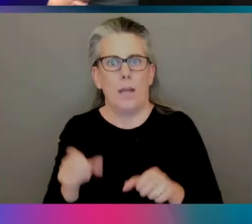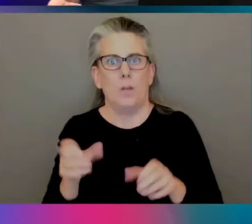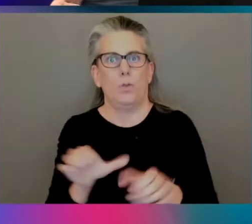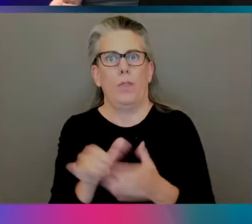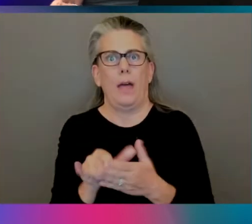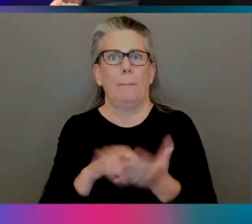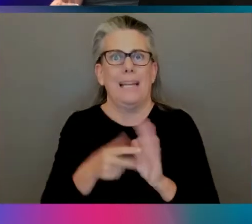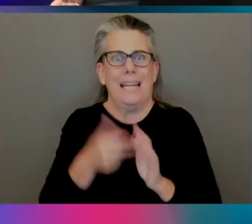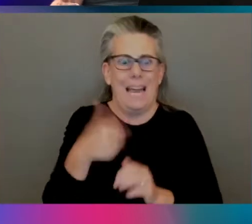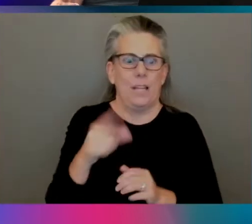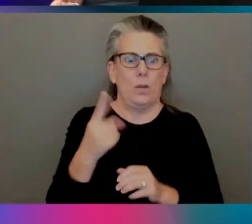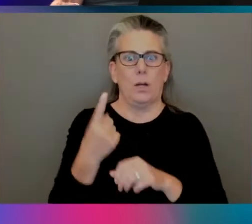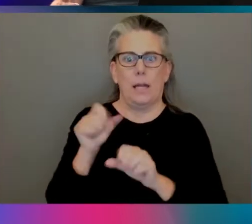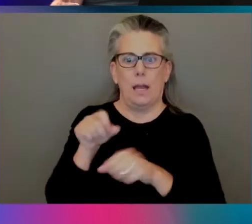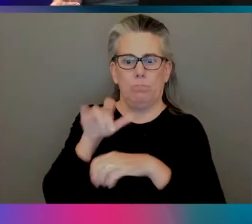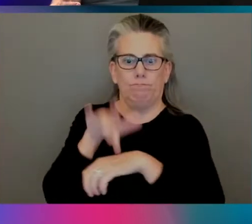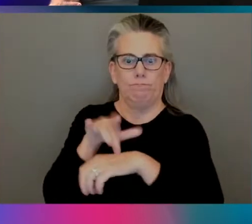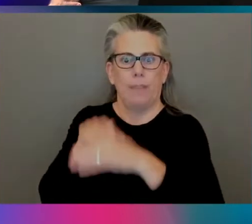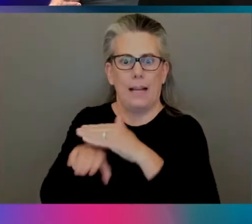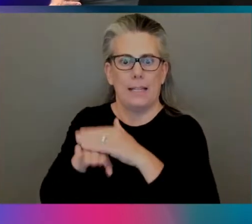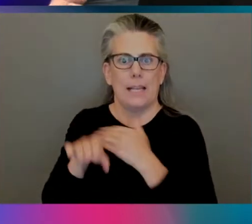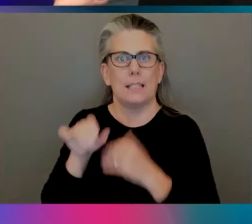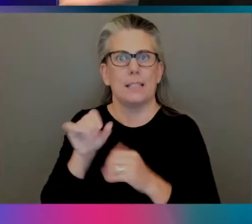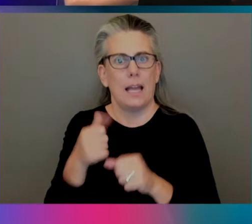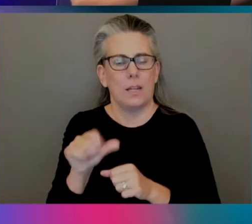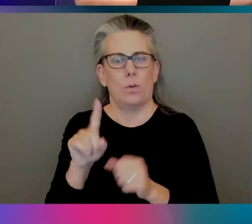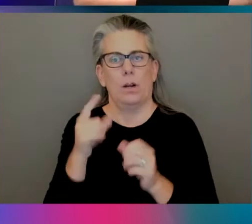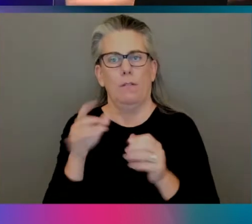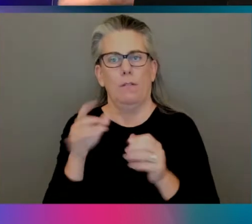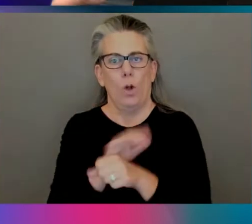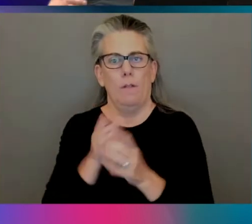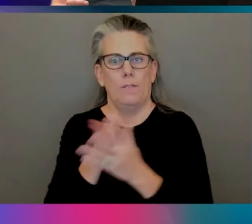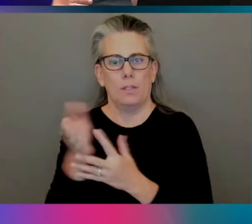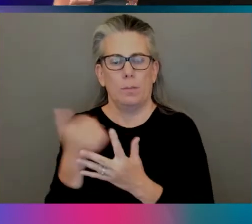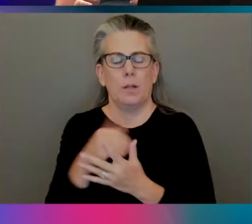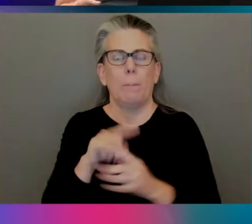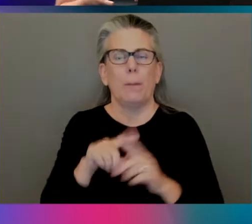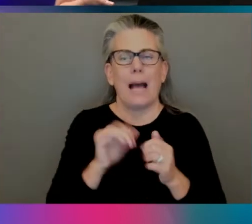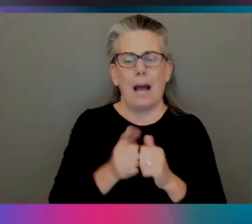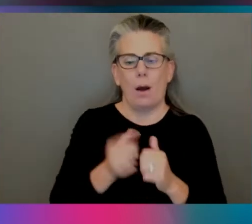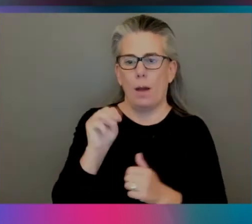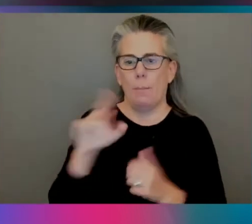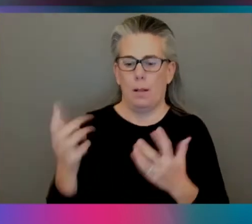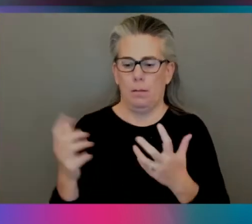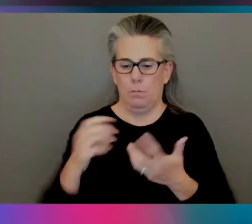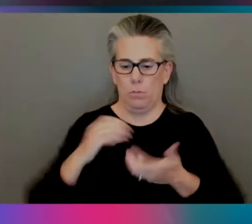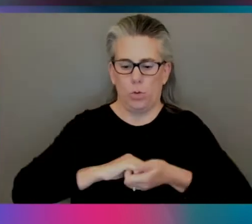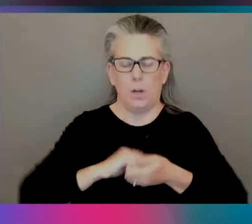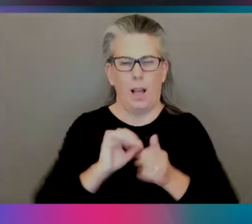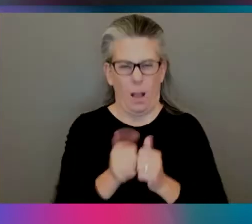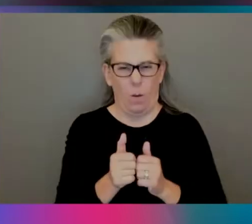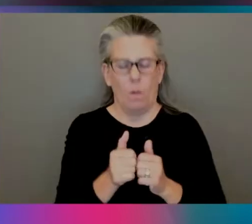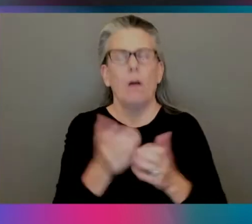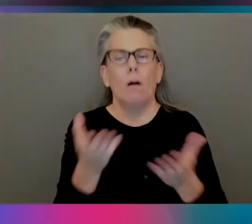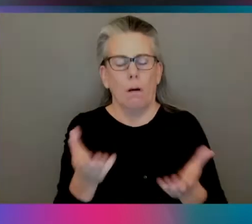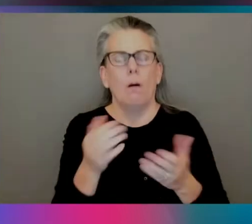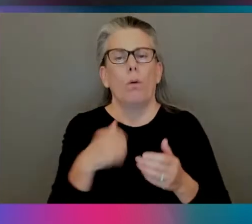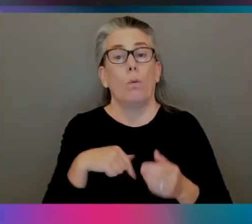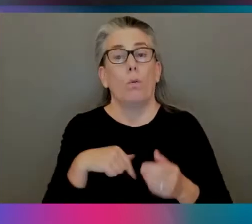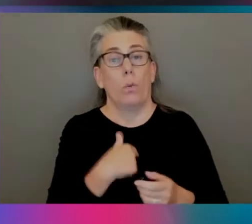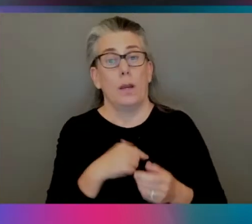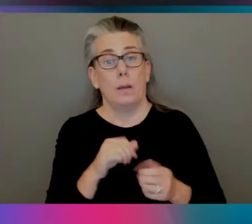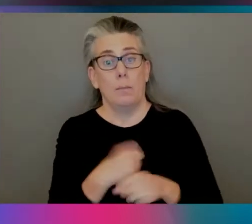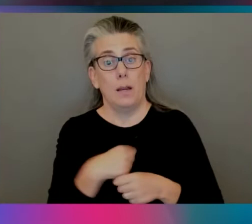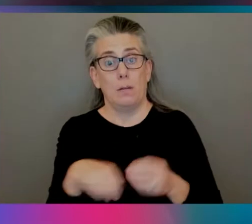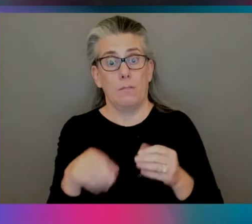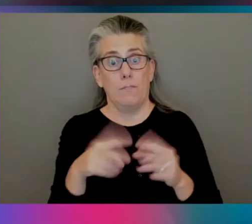that's, like, one of the ways DevOps is helping. But how does ML join that? Well, what we've done is made it really easy, we talked about our CLI a little